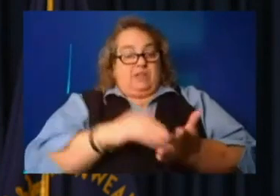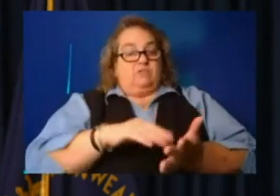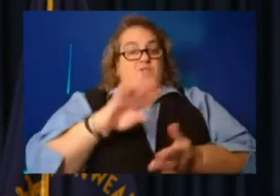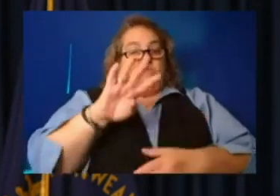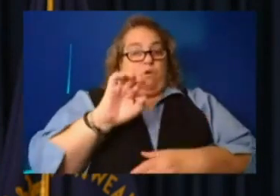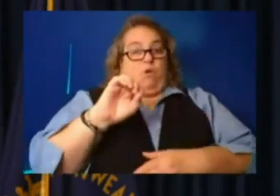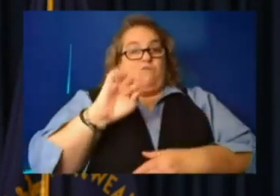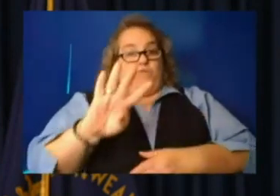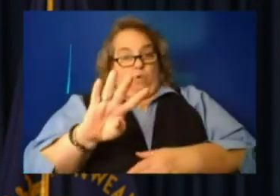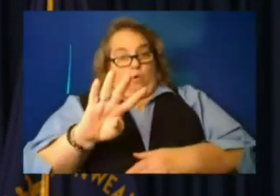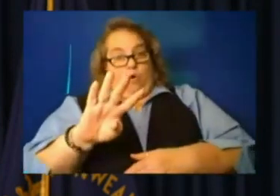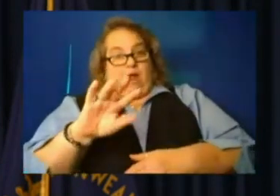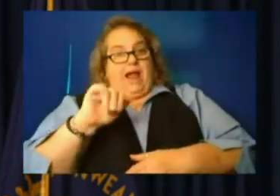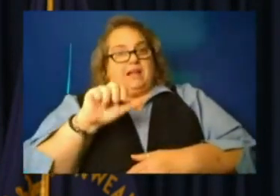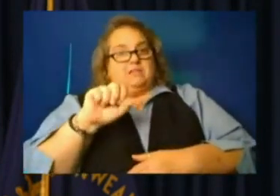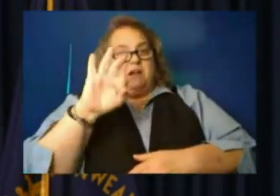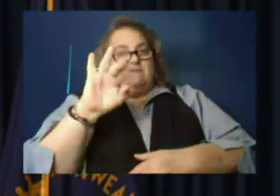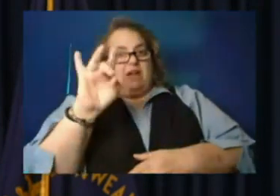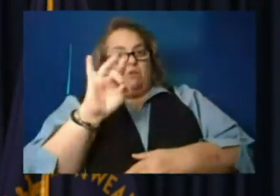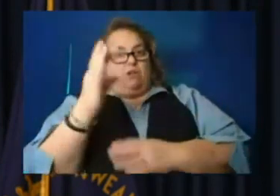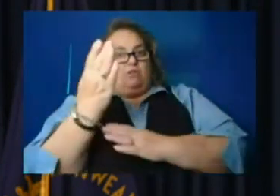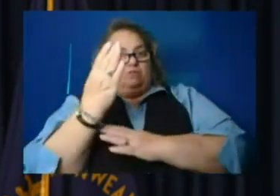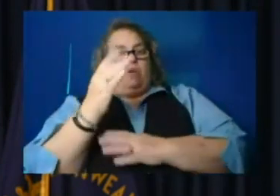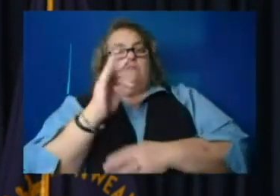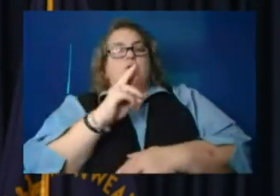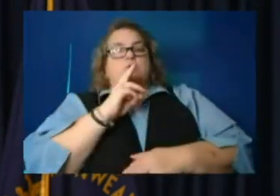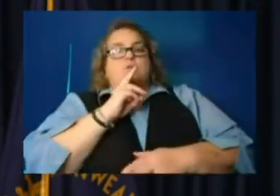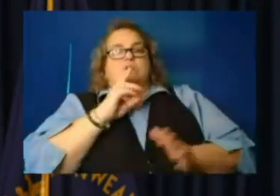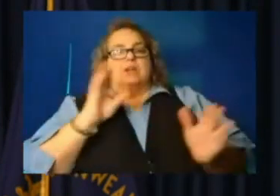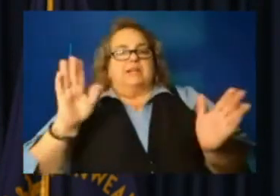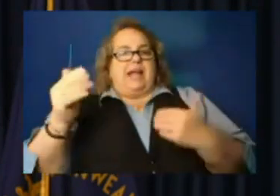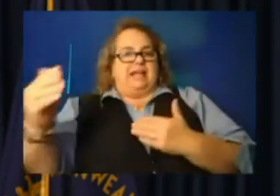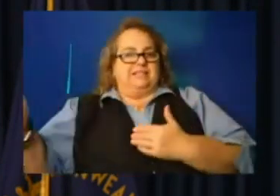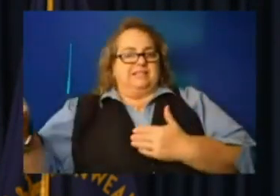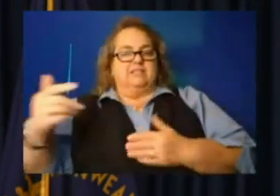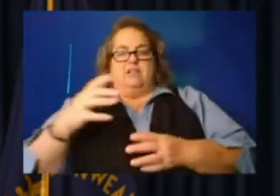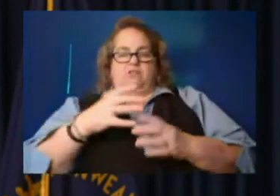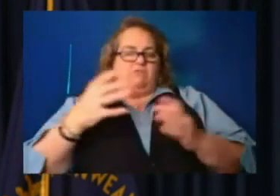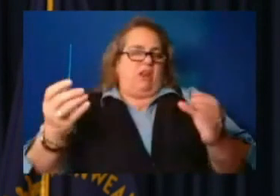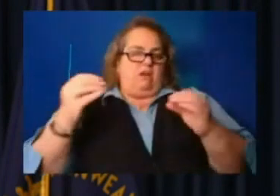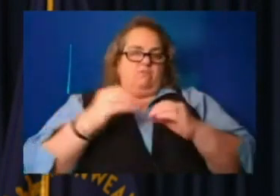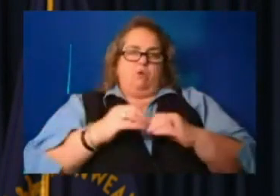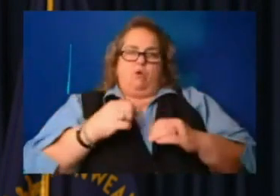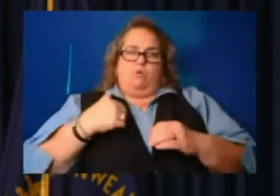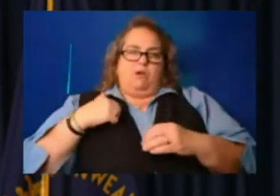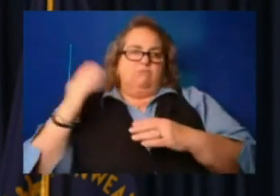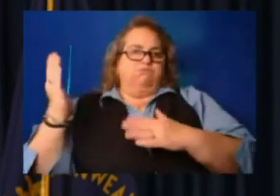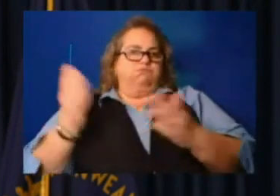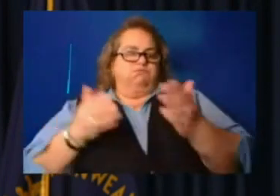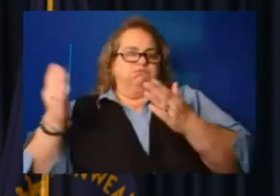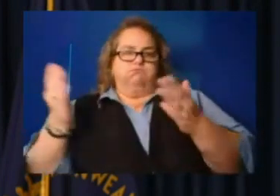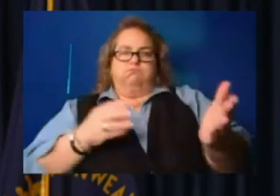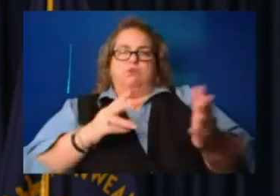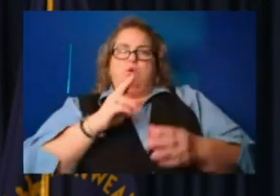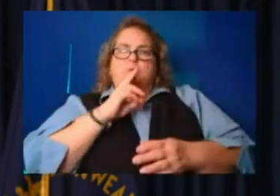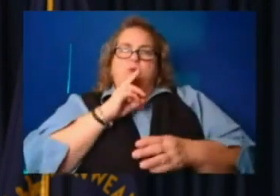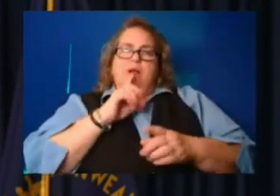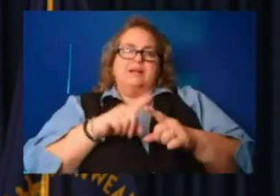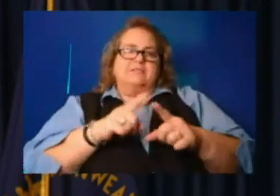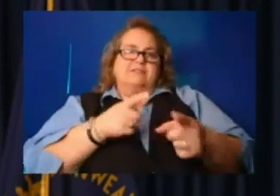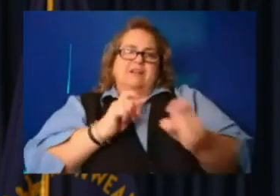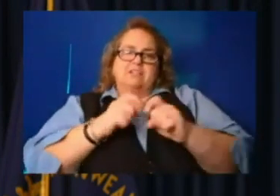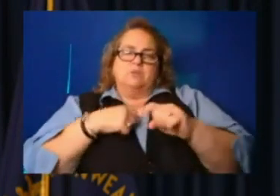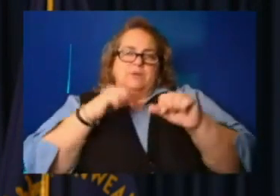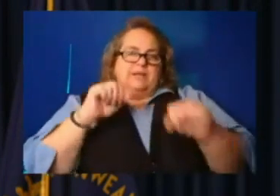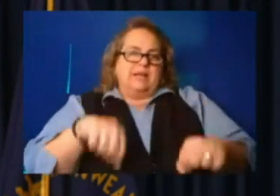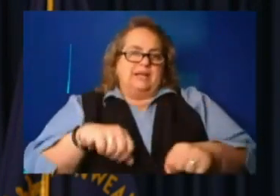8 a.m. this morning, but I guarantee you there's a lot more because we're moving water, uh, as fast as we can. 65 cases